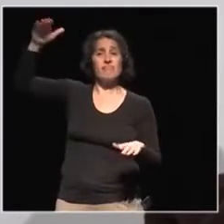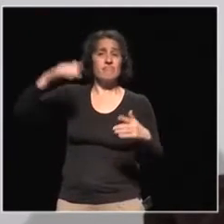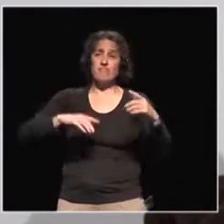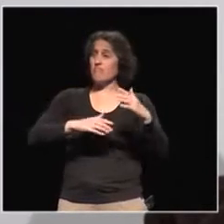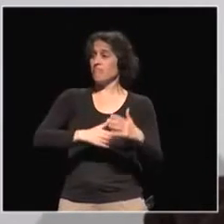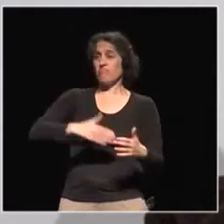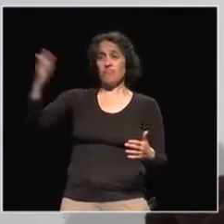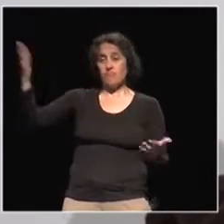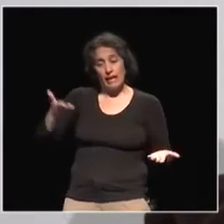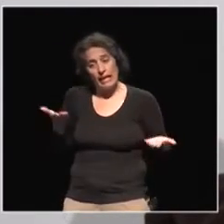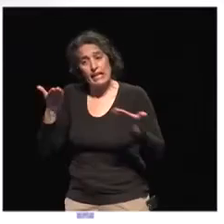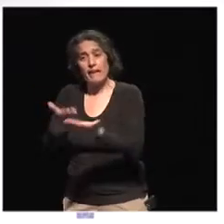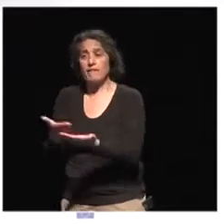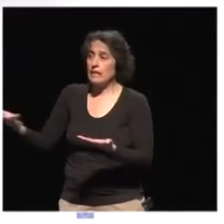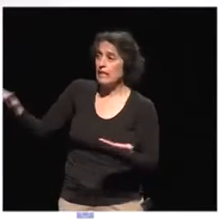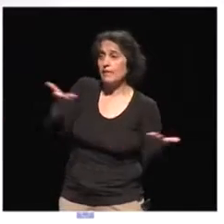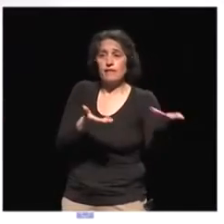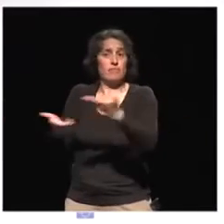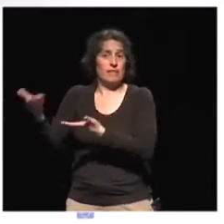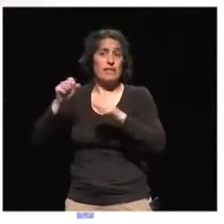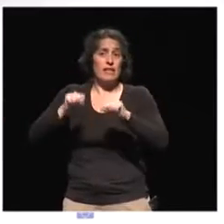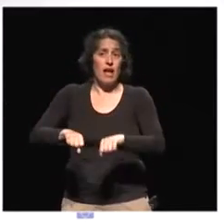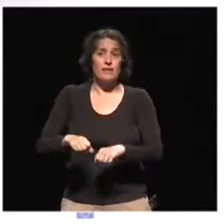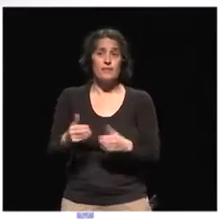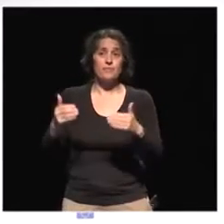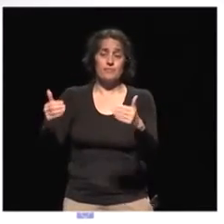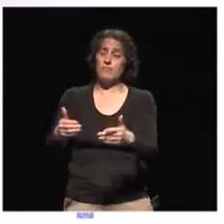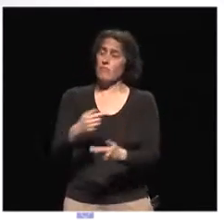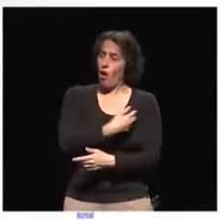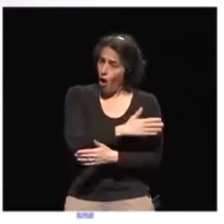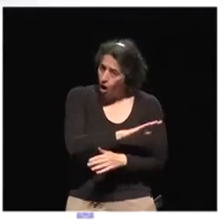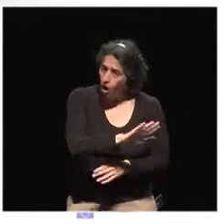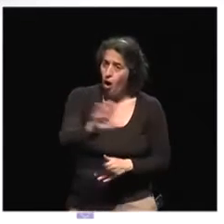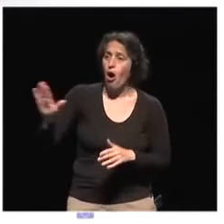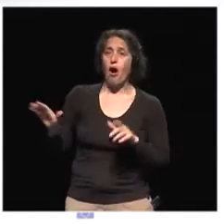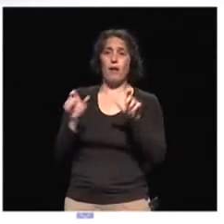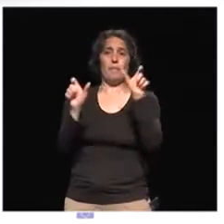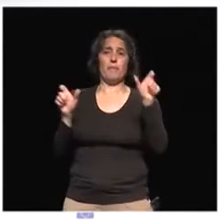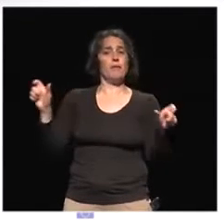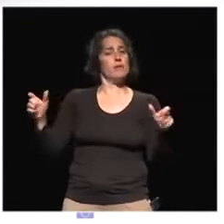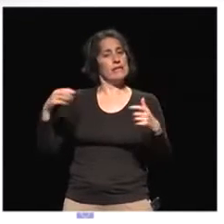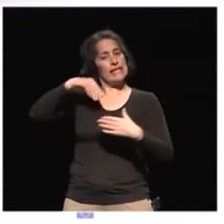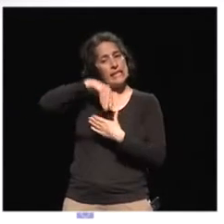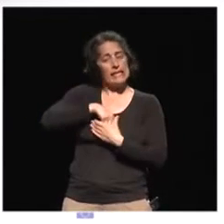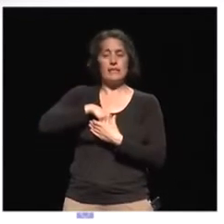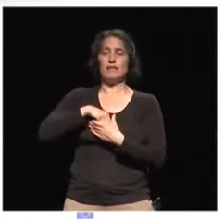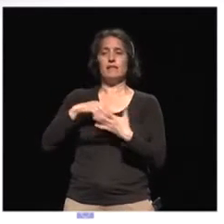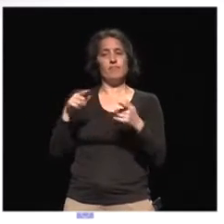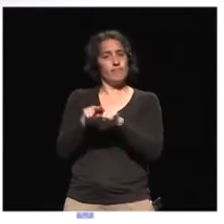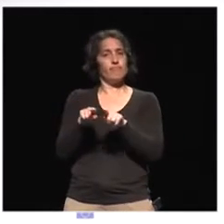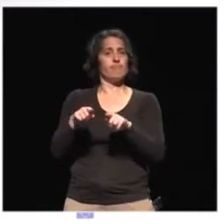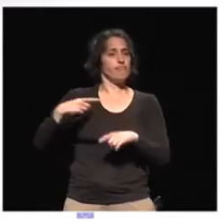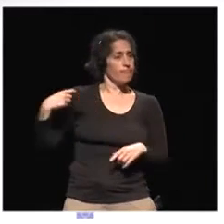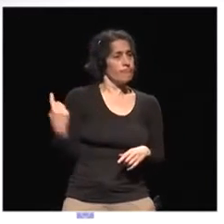are living. But I do believe on that, that everyone really has, a human being as an animal really has this